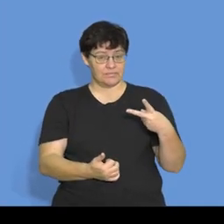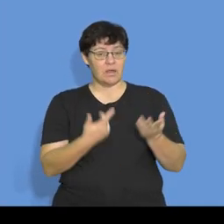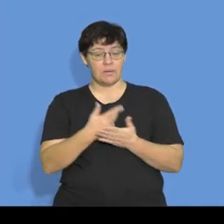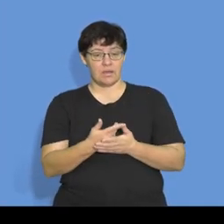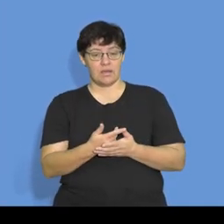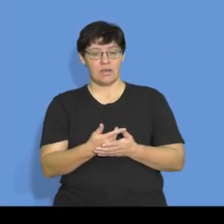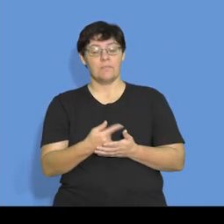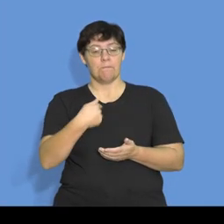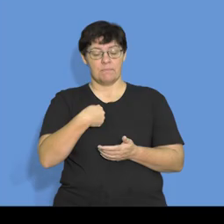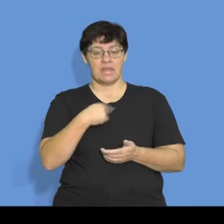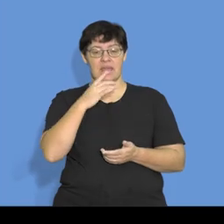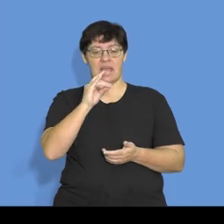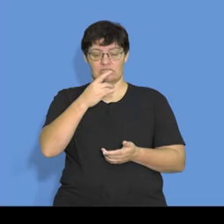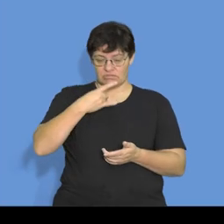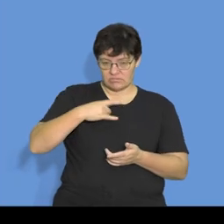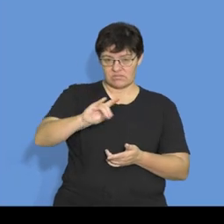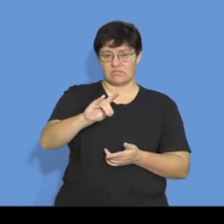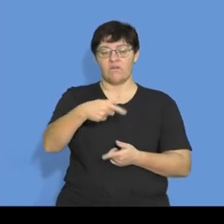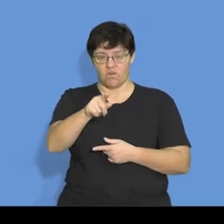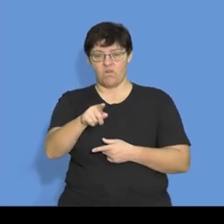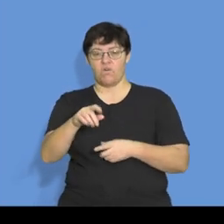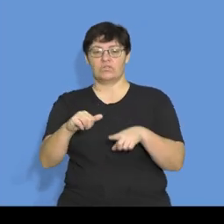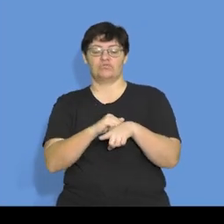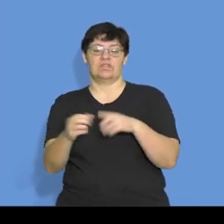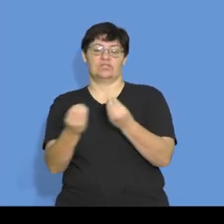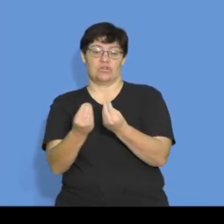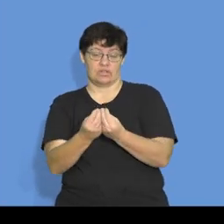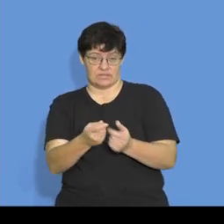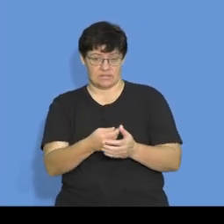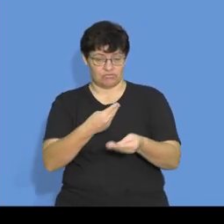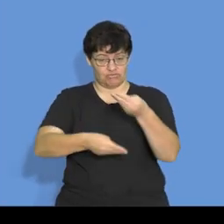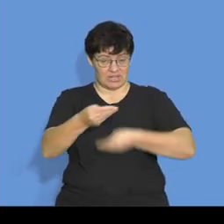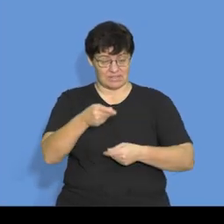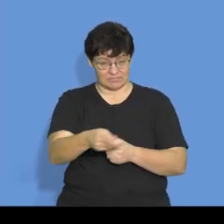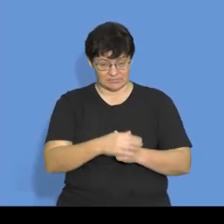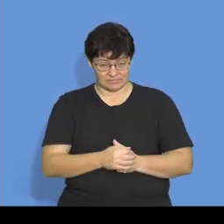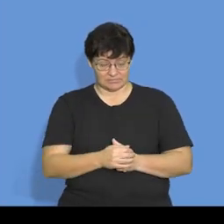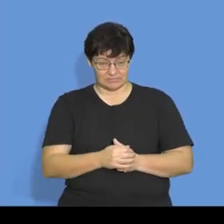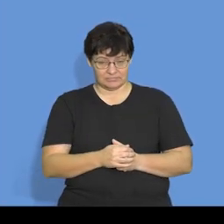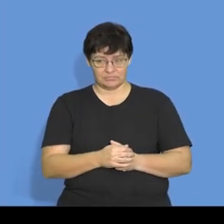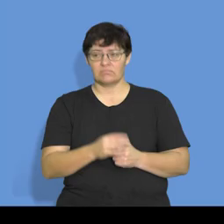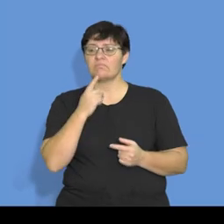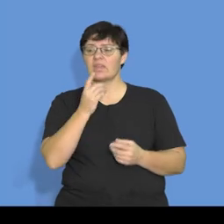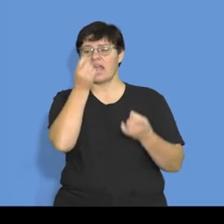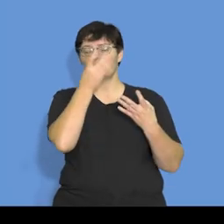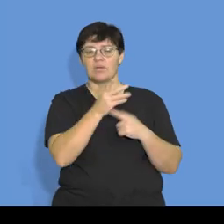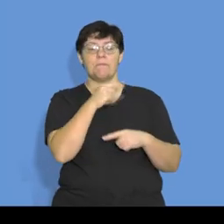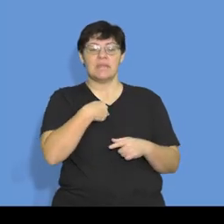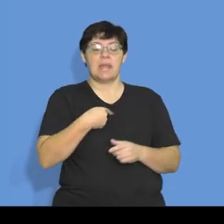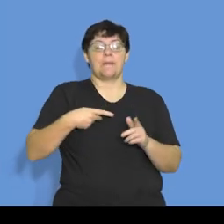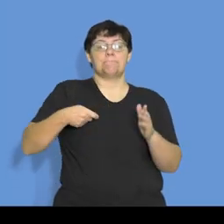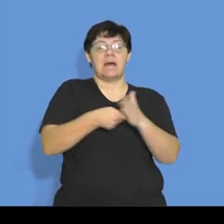of trading stock. Let's see information that we have. Information regarding purchases.